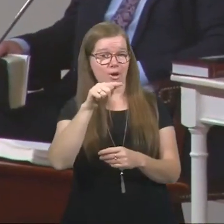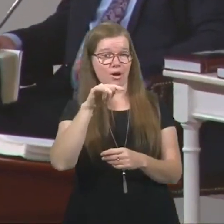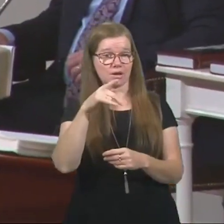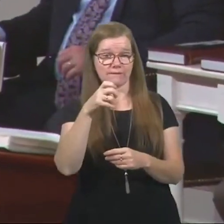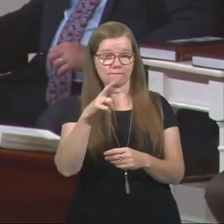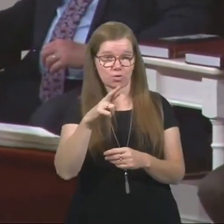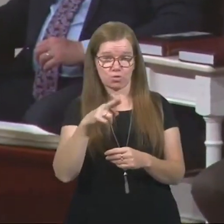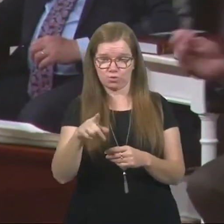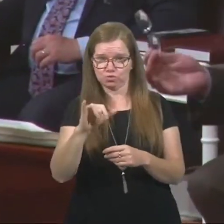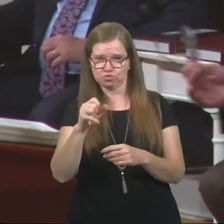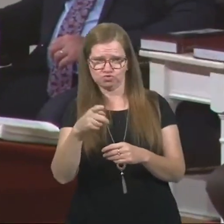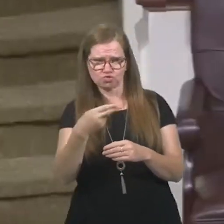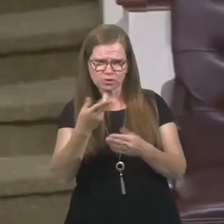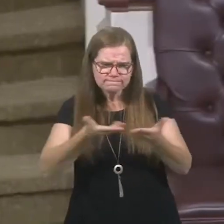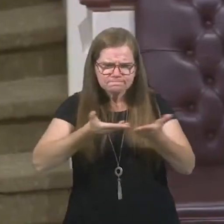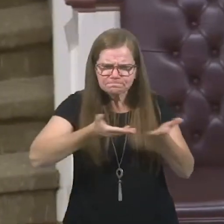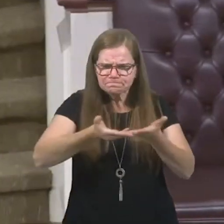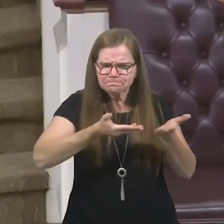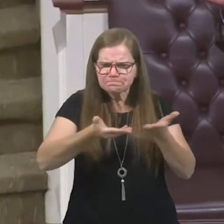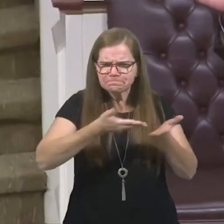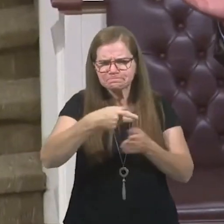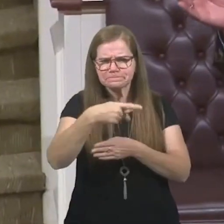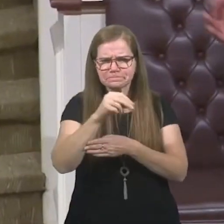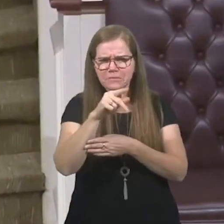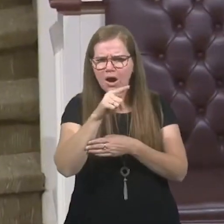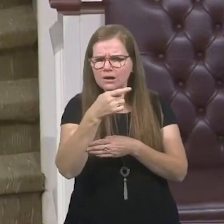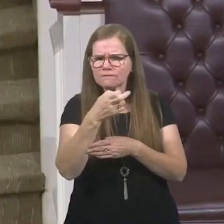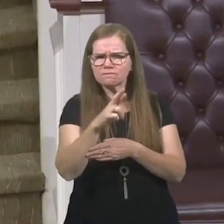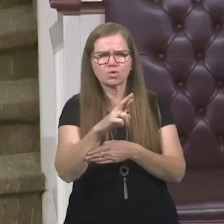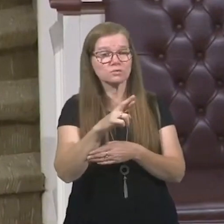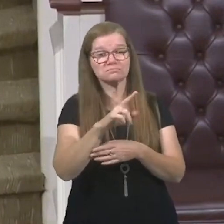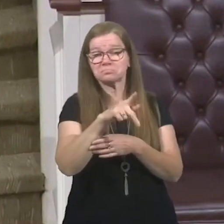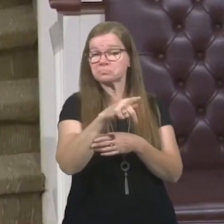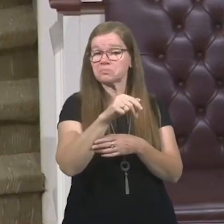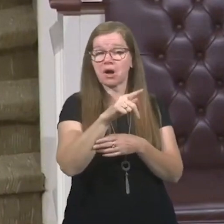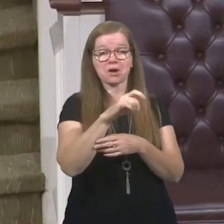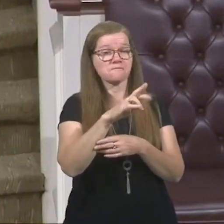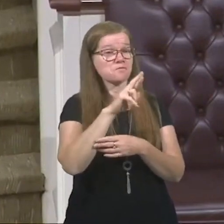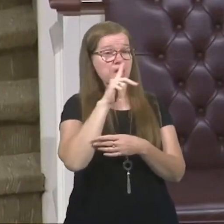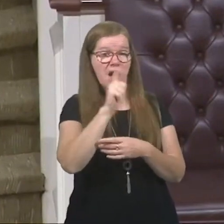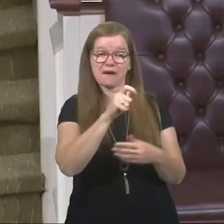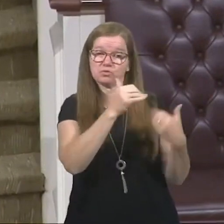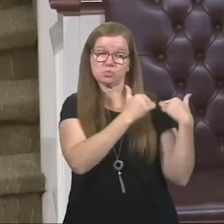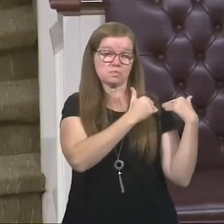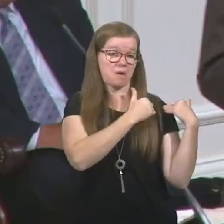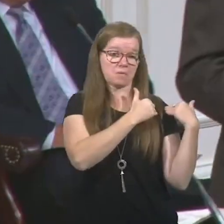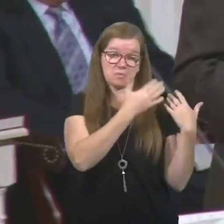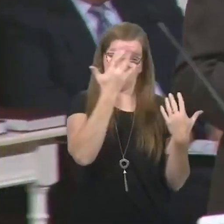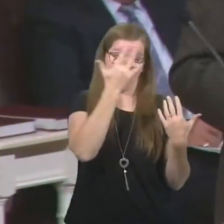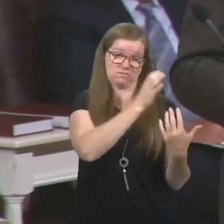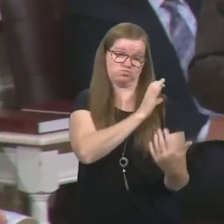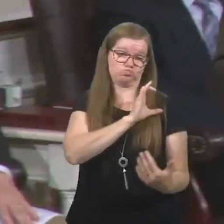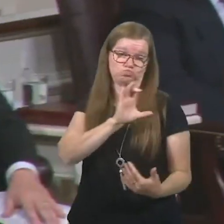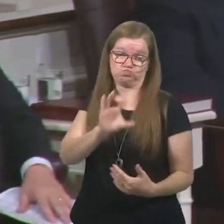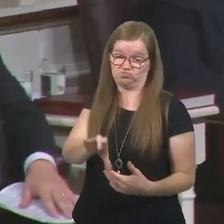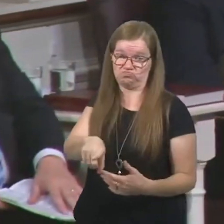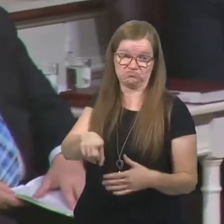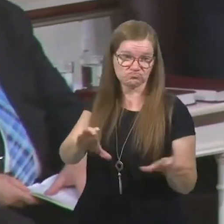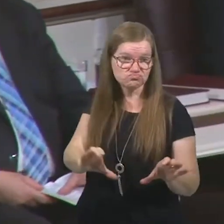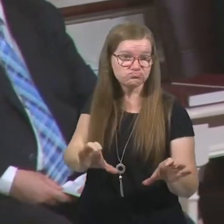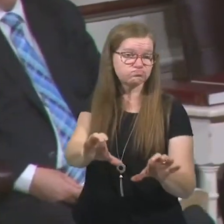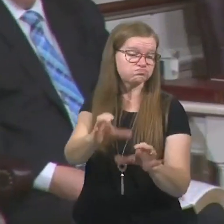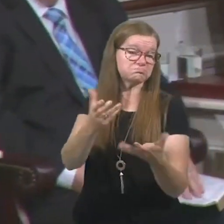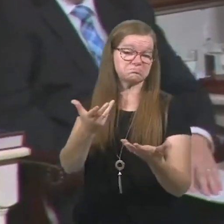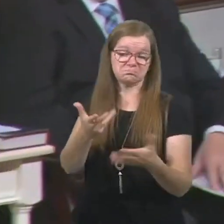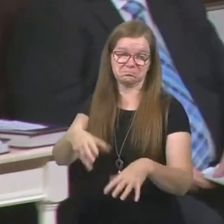Potiphar. Potiphar said, hey, didn't think about anything because Joseph did such a good job taking care of him. But because he would not bow